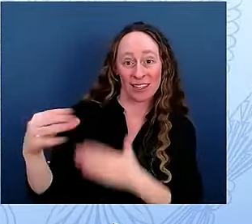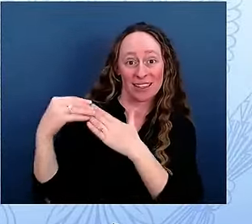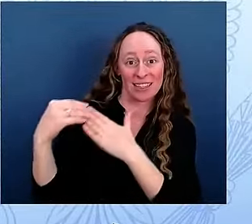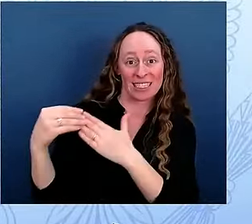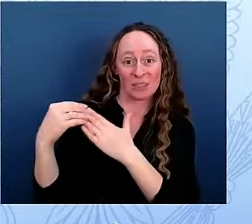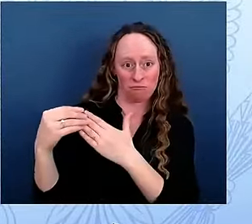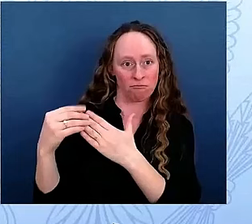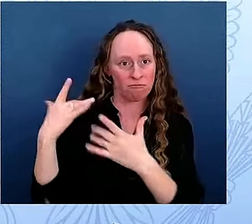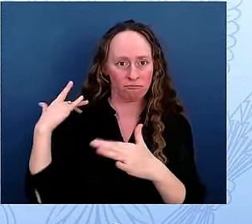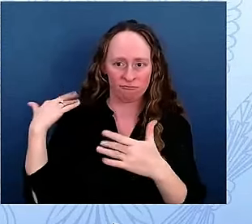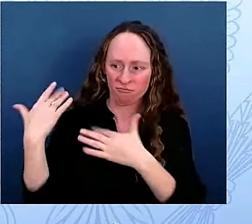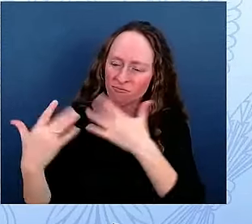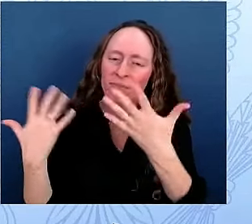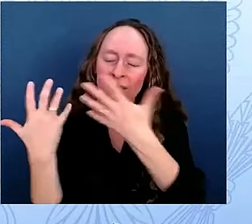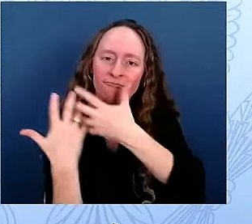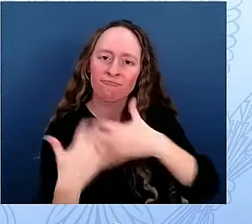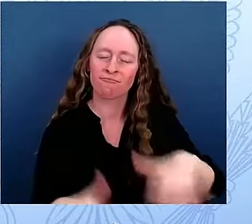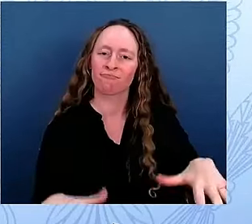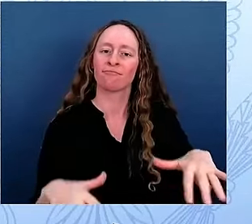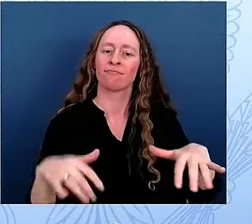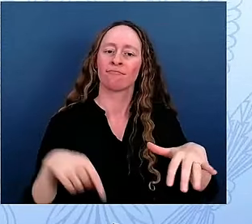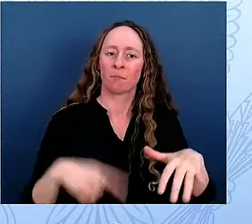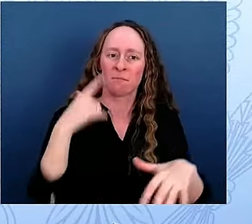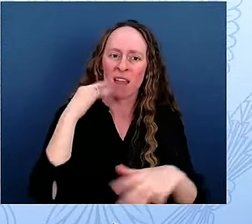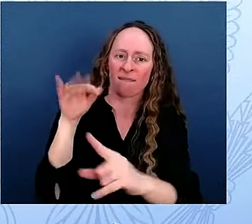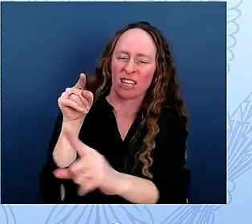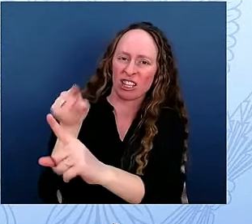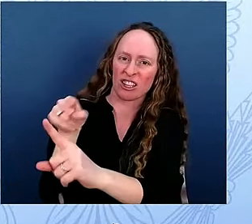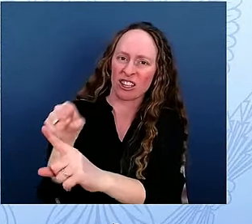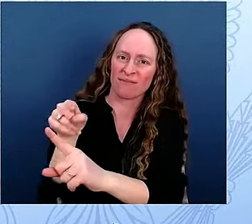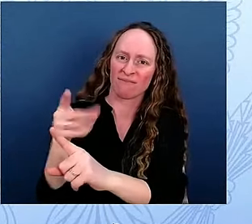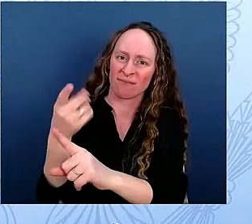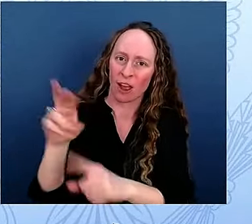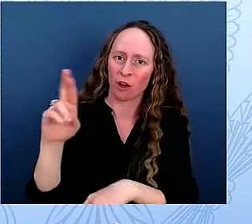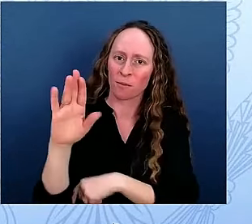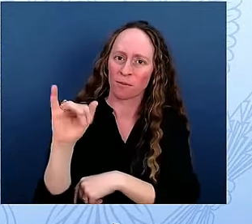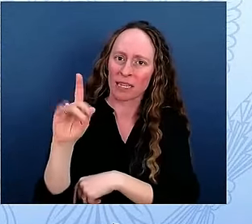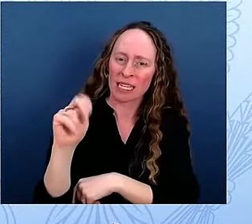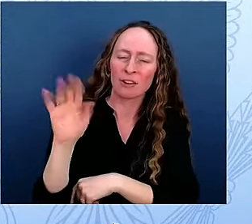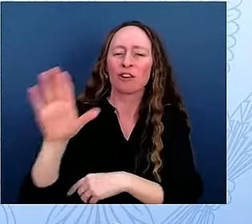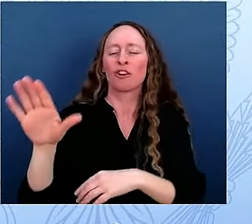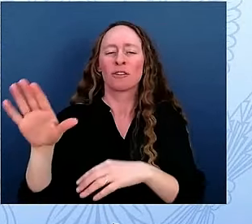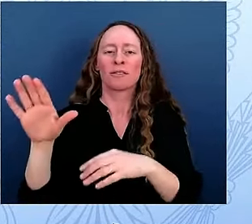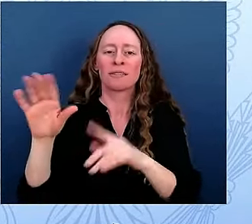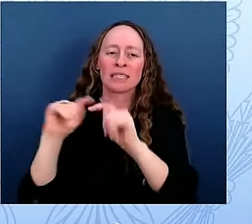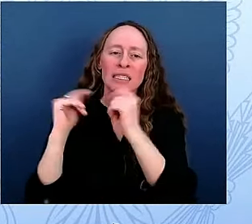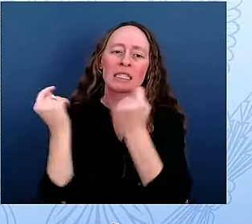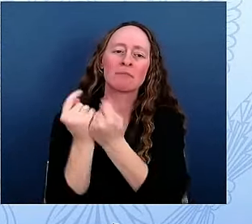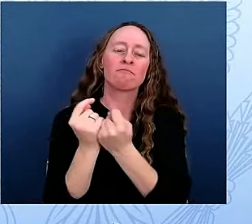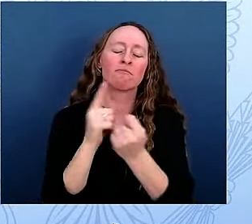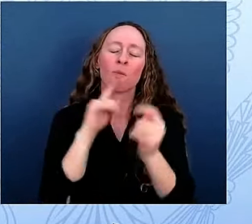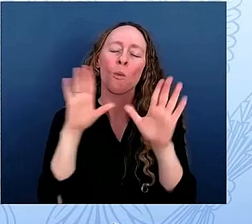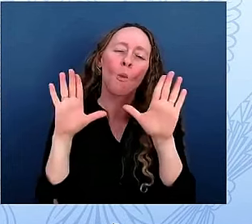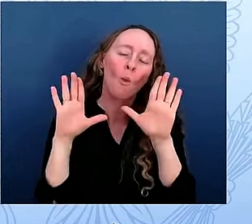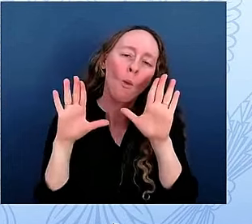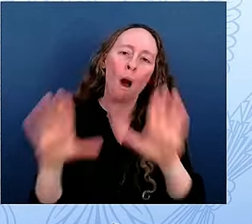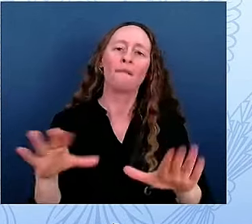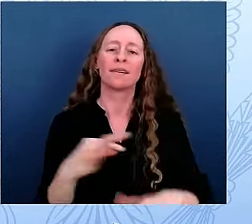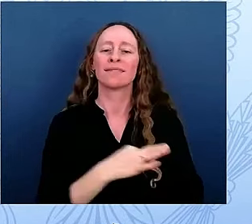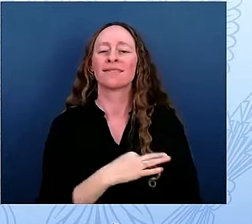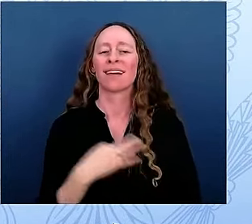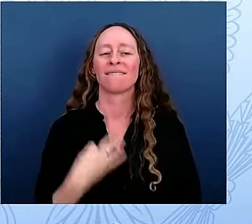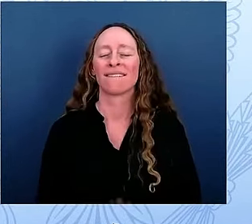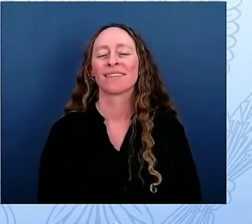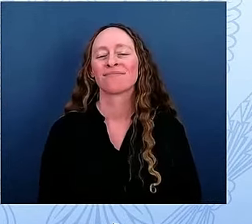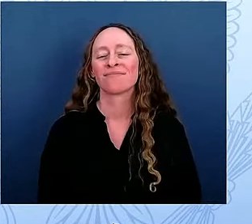with her, her wonderful, really terrific staff, the History Channel, ESI, the National Park Service,